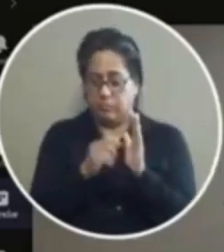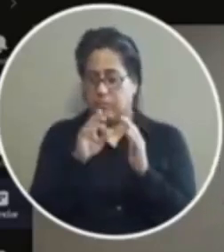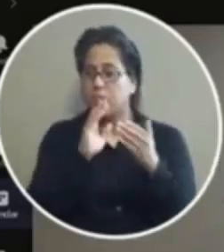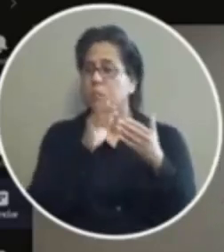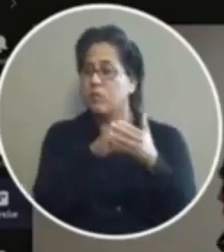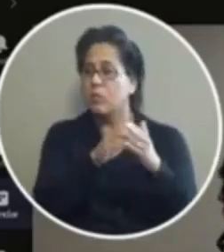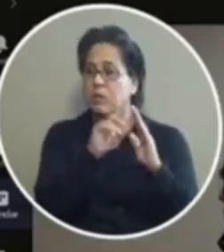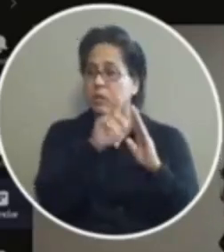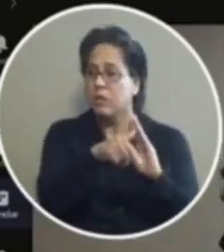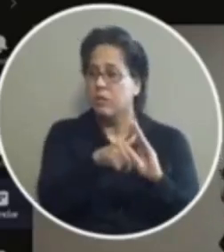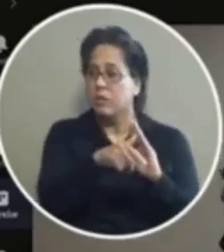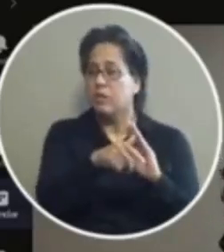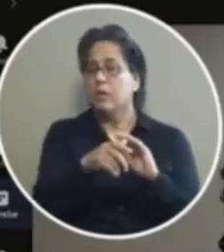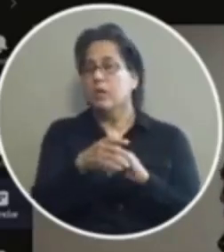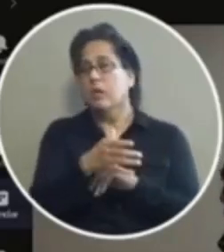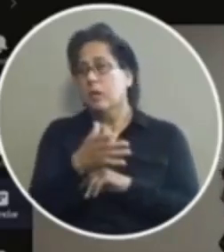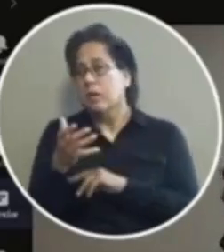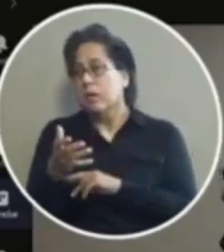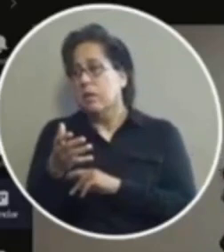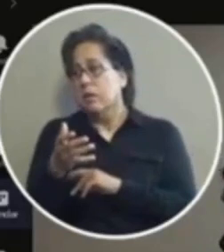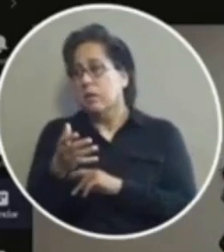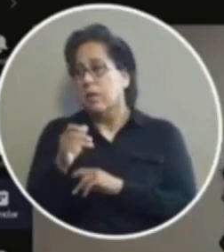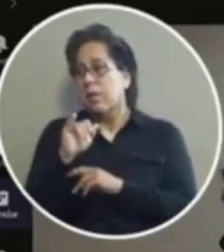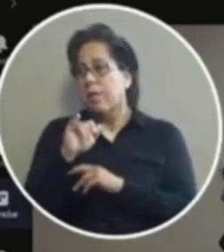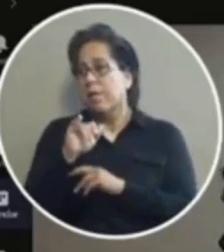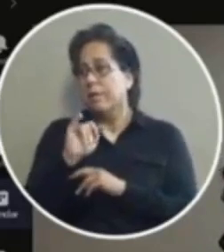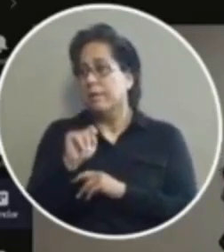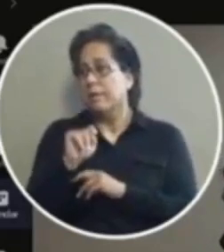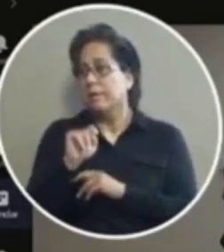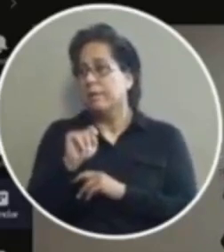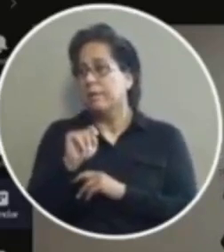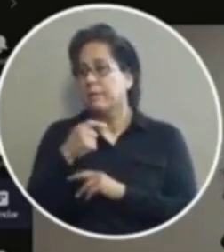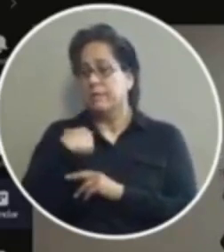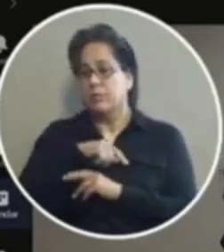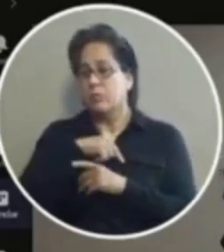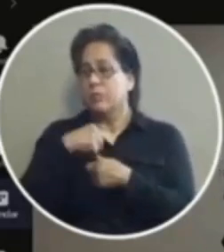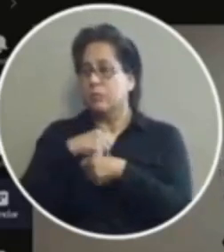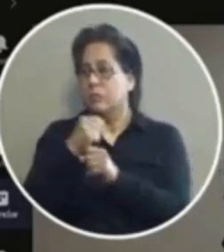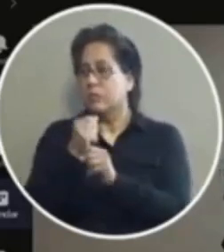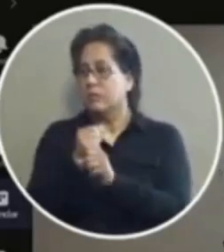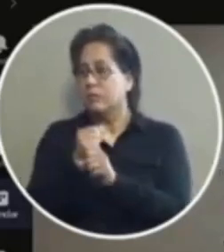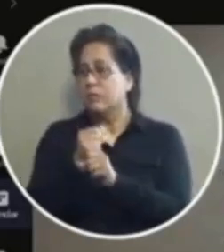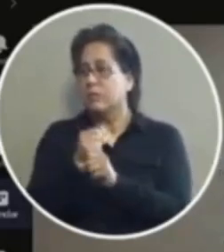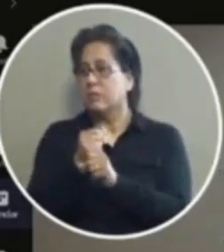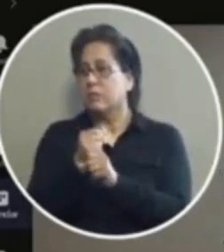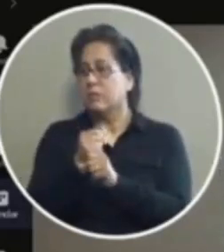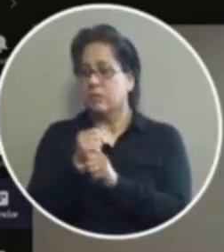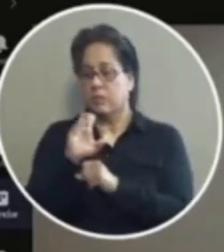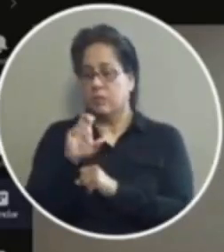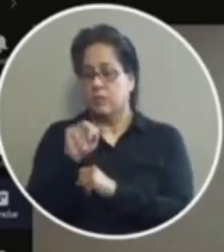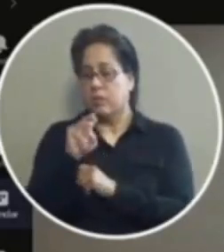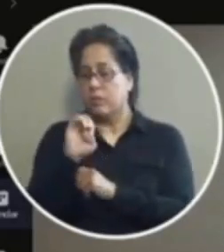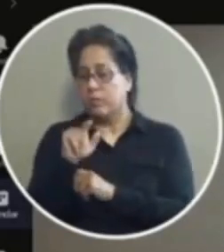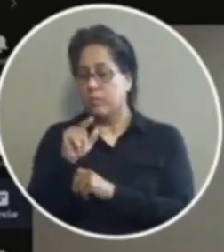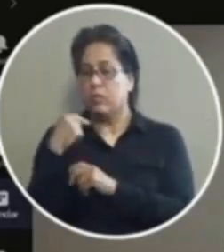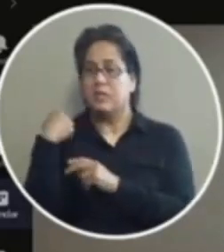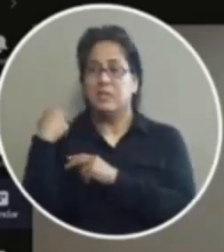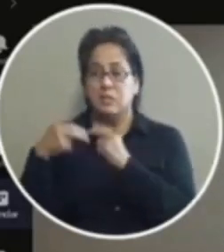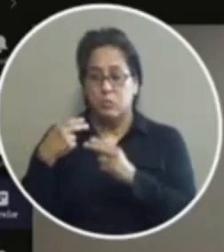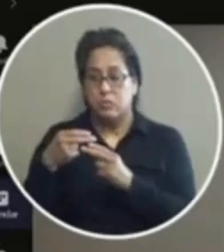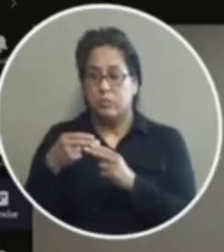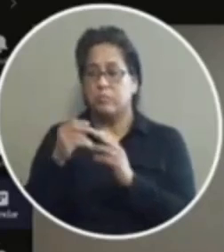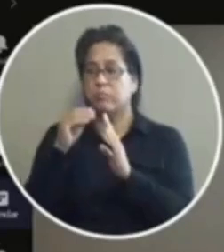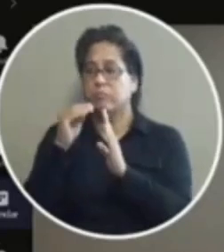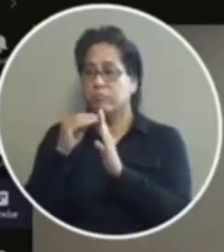the downside of it is that if we create the criminal history for this person by